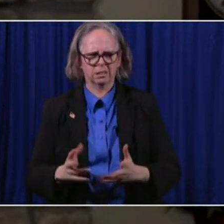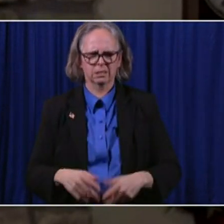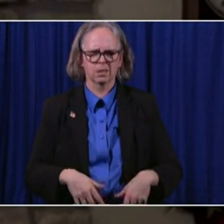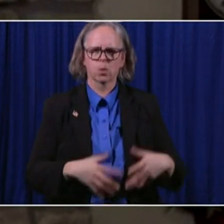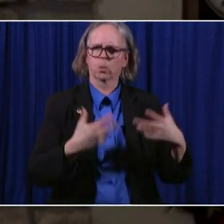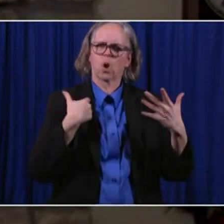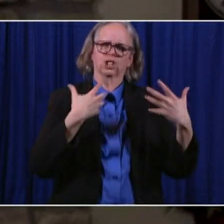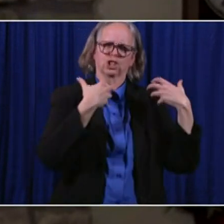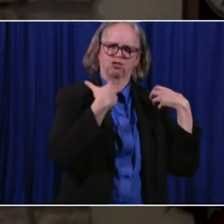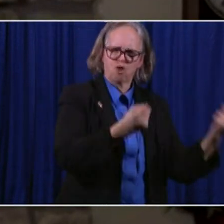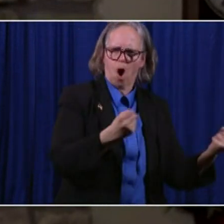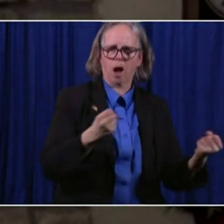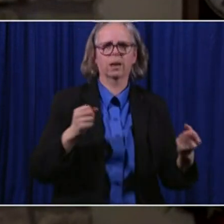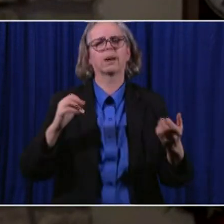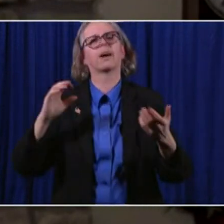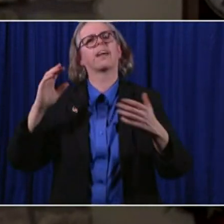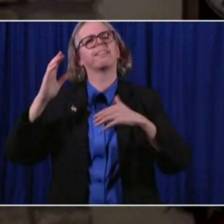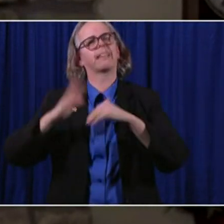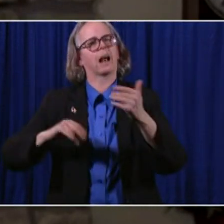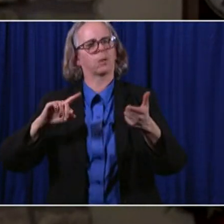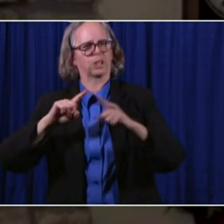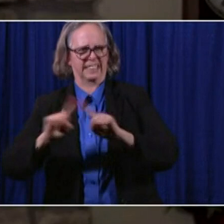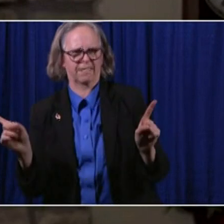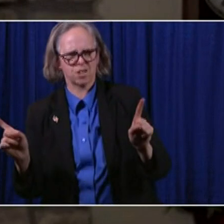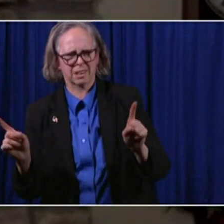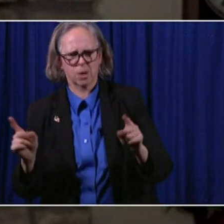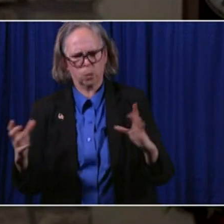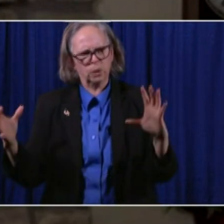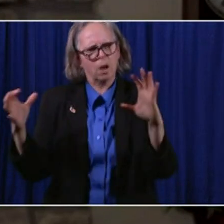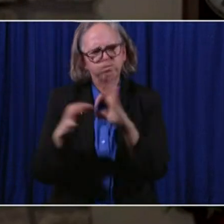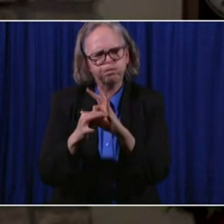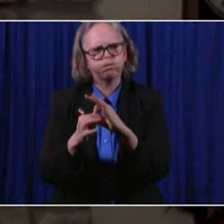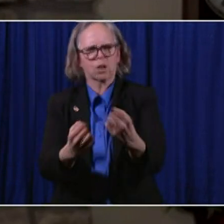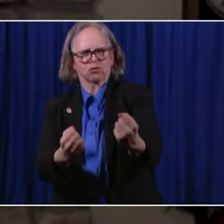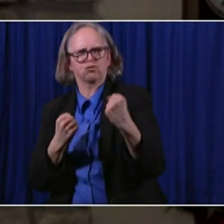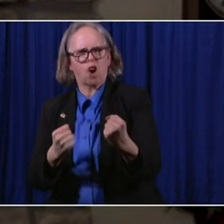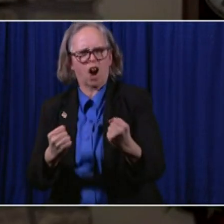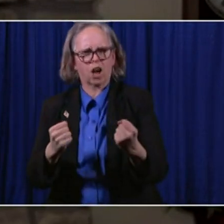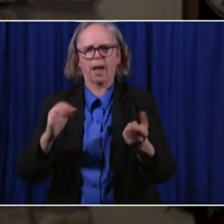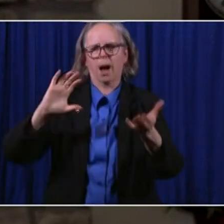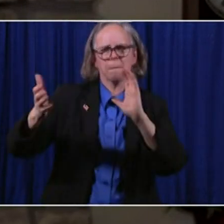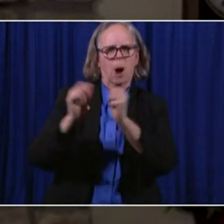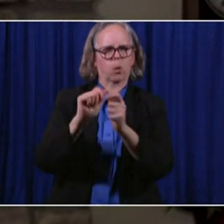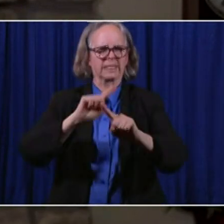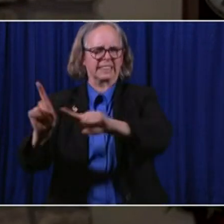what binds us together so much more than what tears us apart.